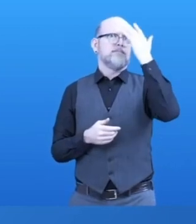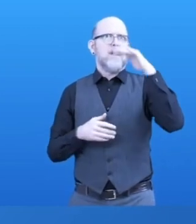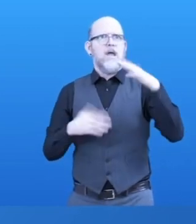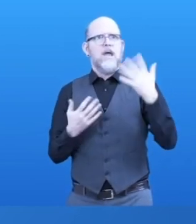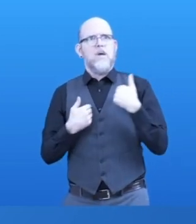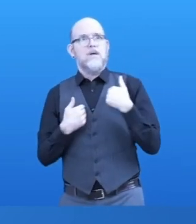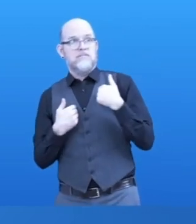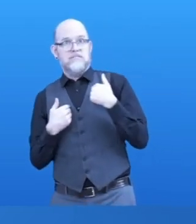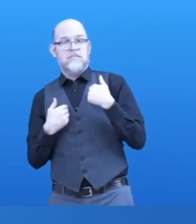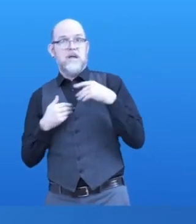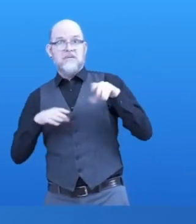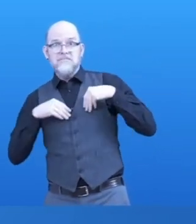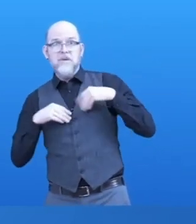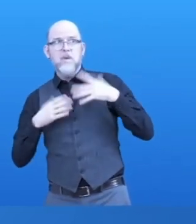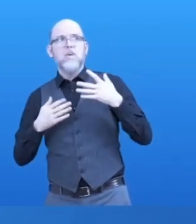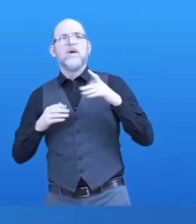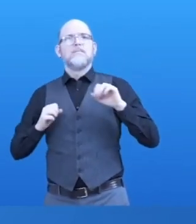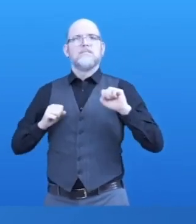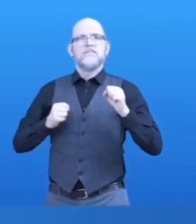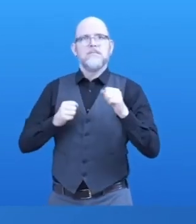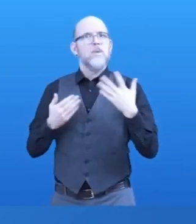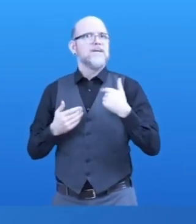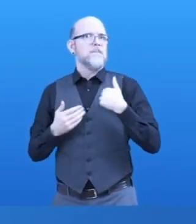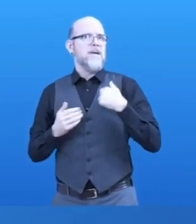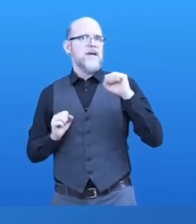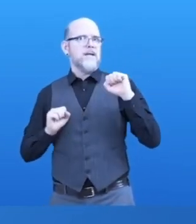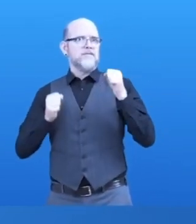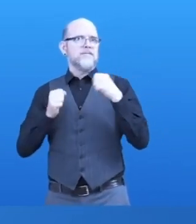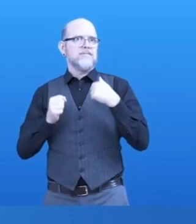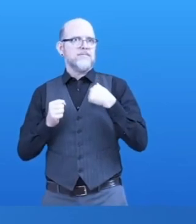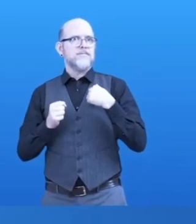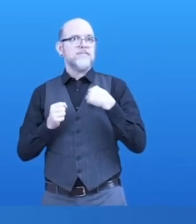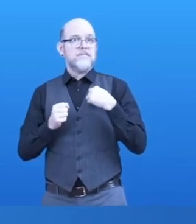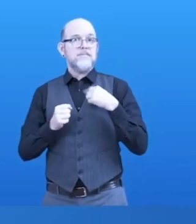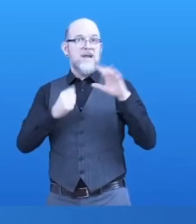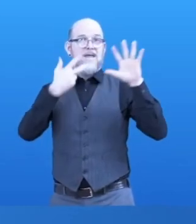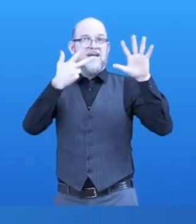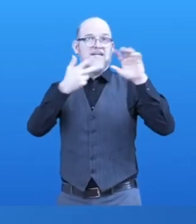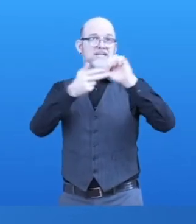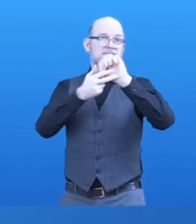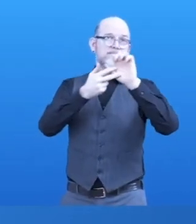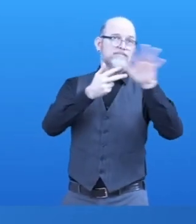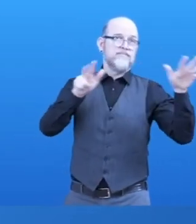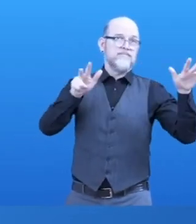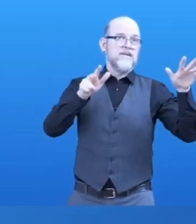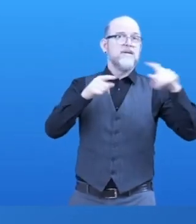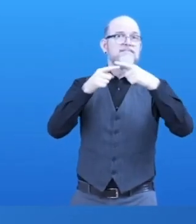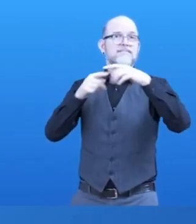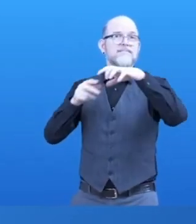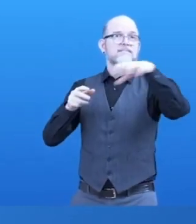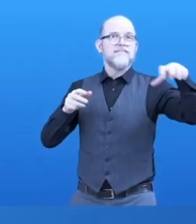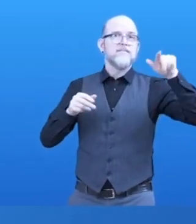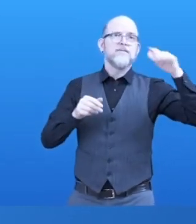The eight areas within that ecosystem to consider range from policy to awareness,